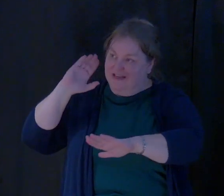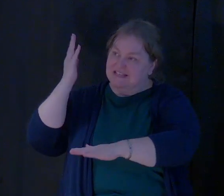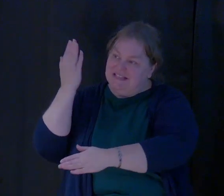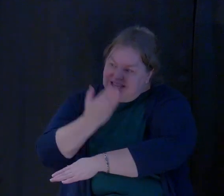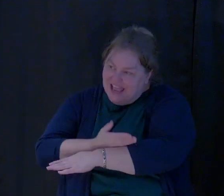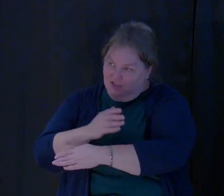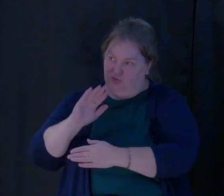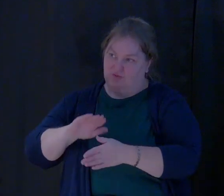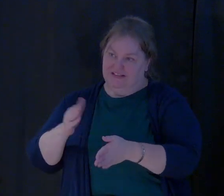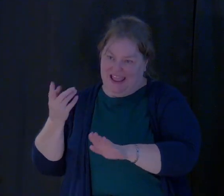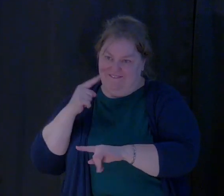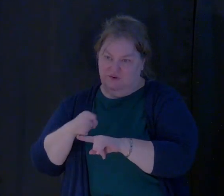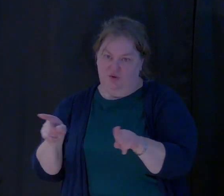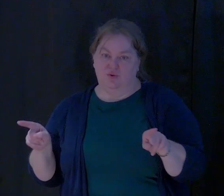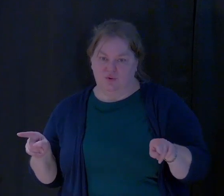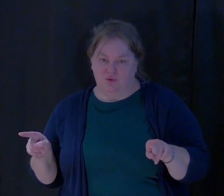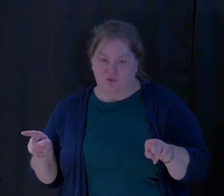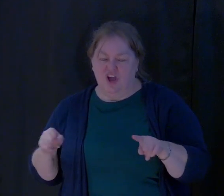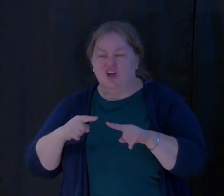We have value.